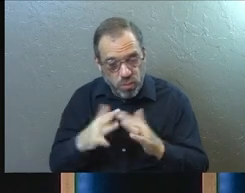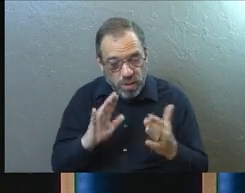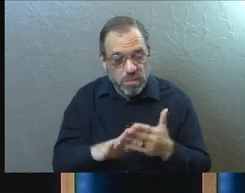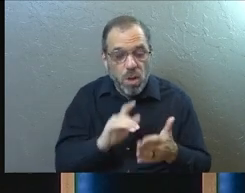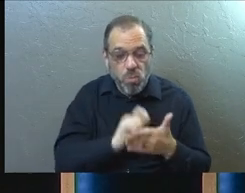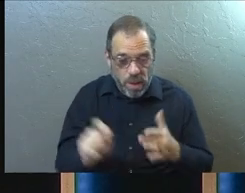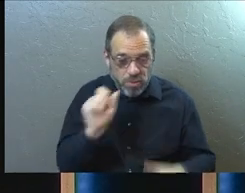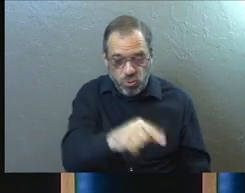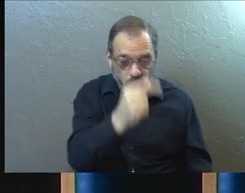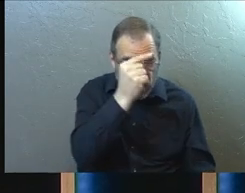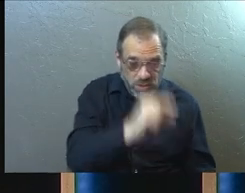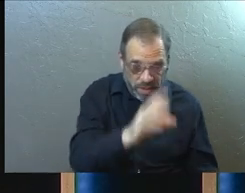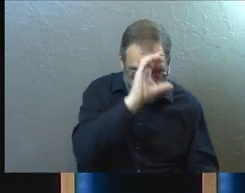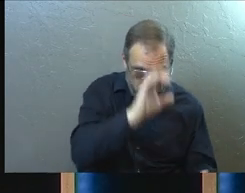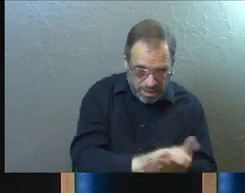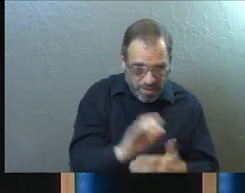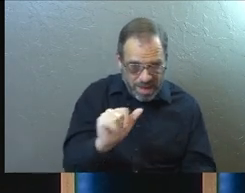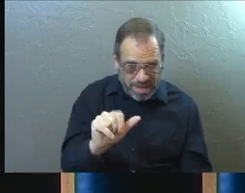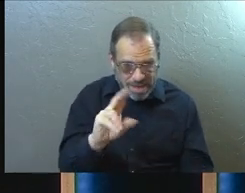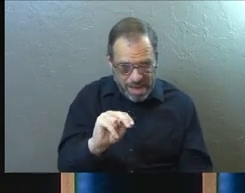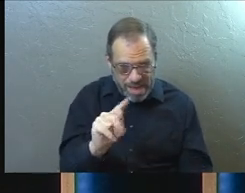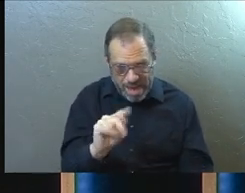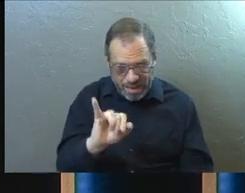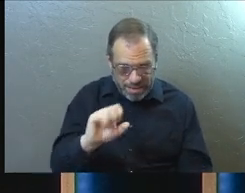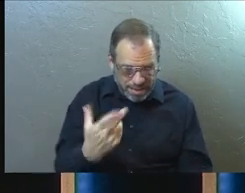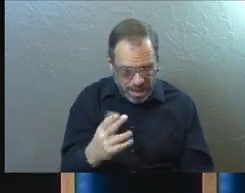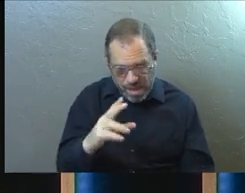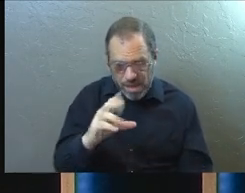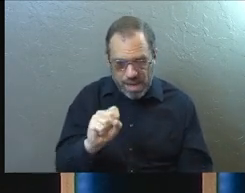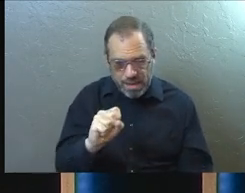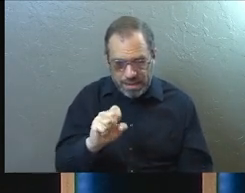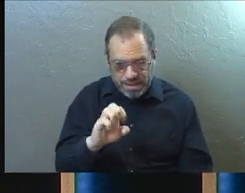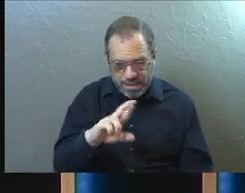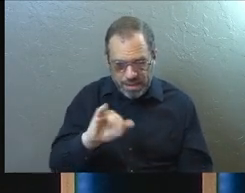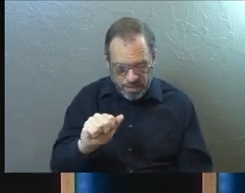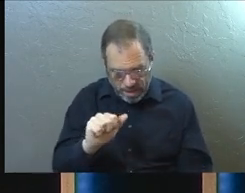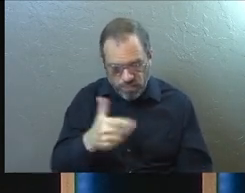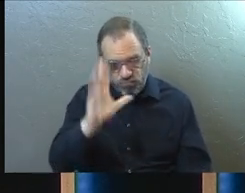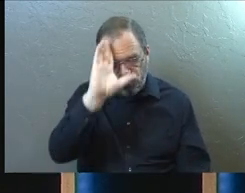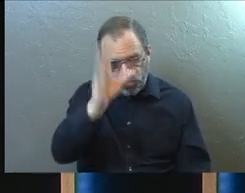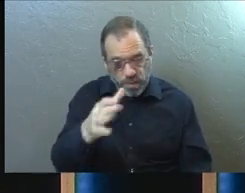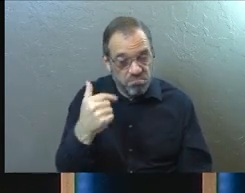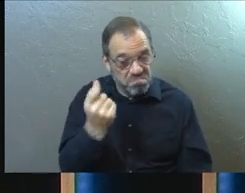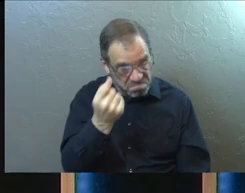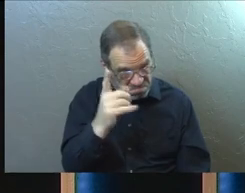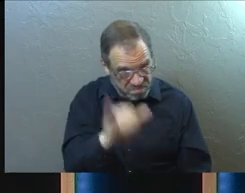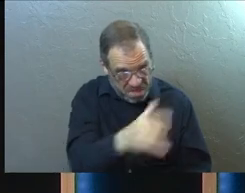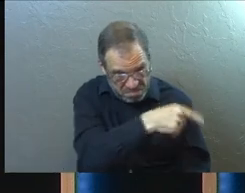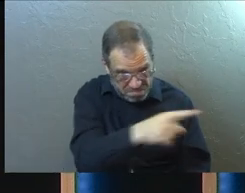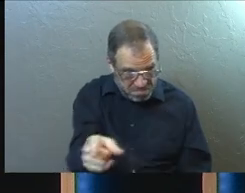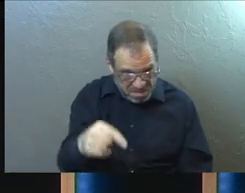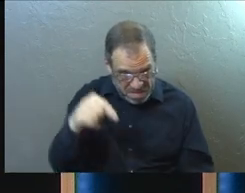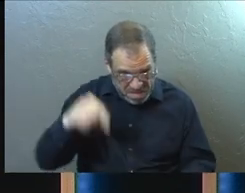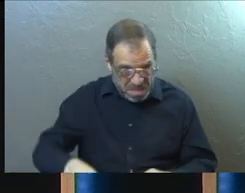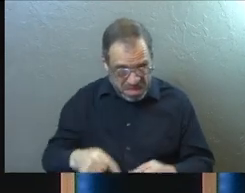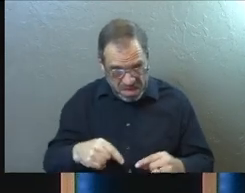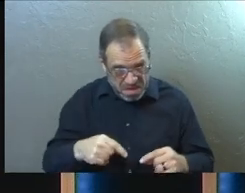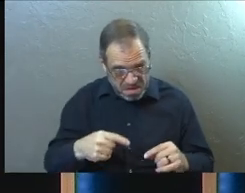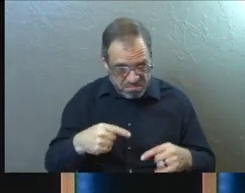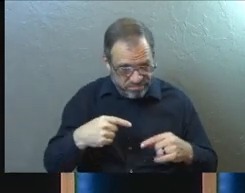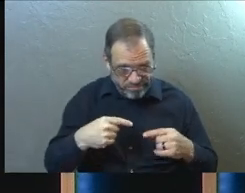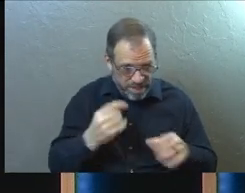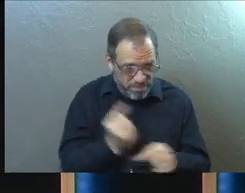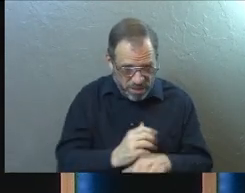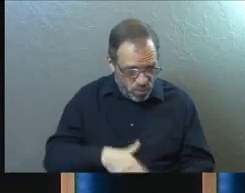It is written to the Gentile believers in Antioch, Syria, and Cilicia. Greetings. We understand that some men from here have troubled